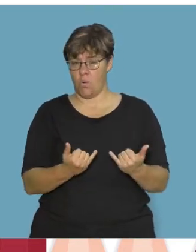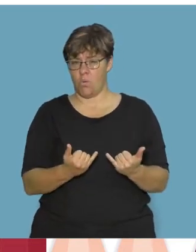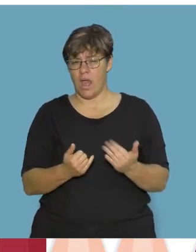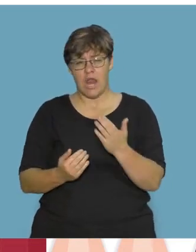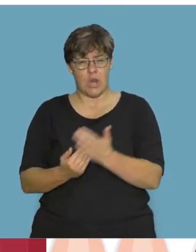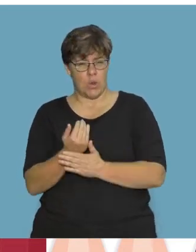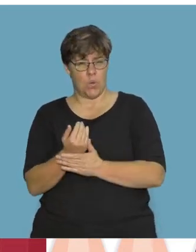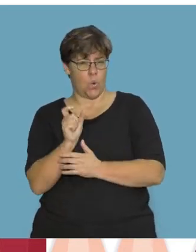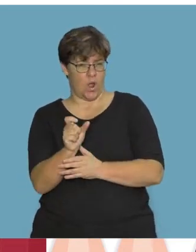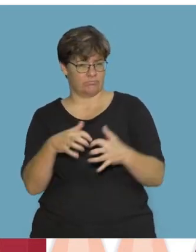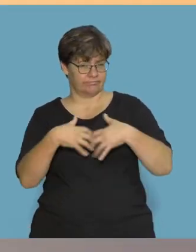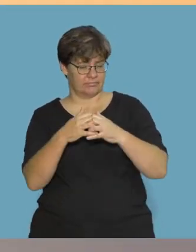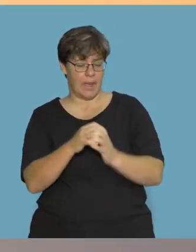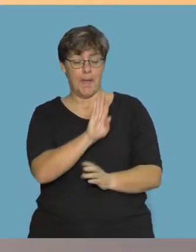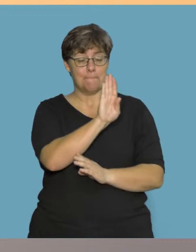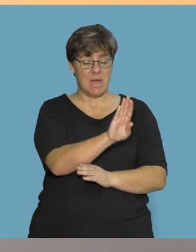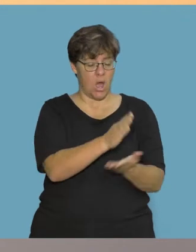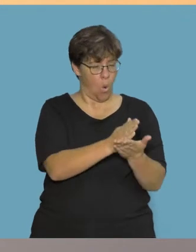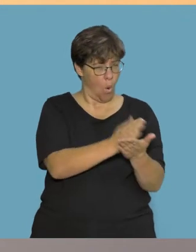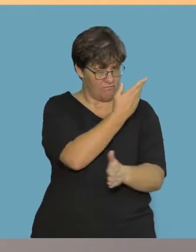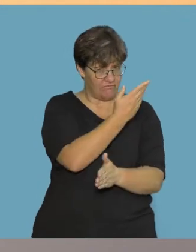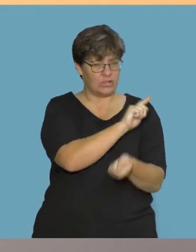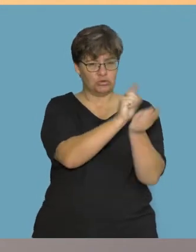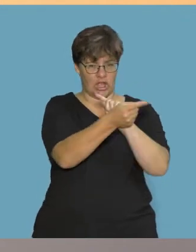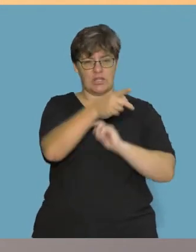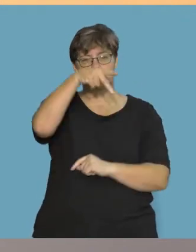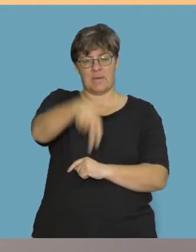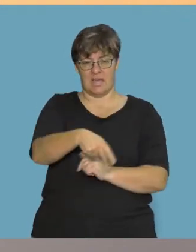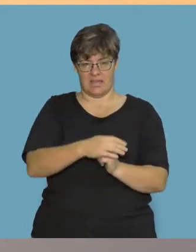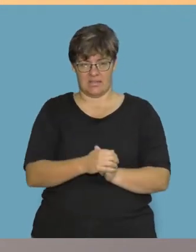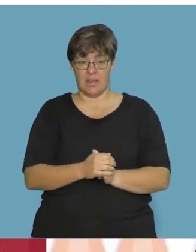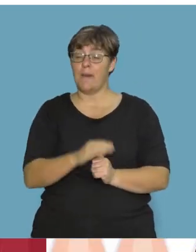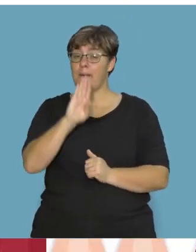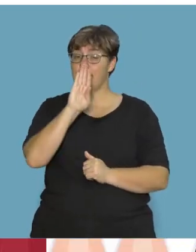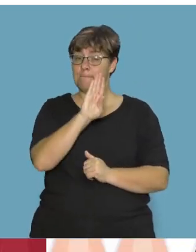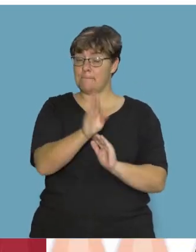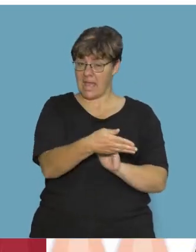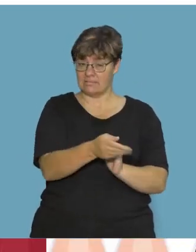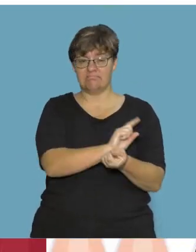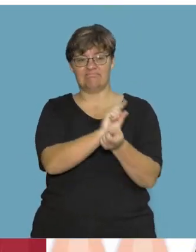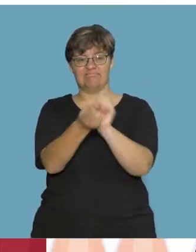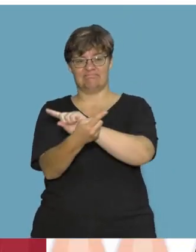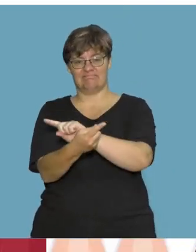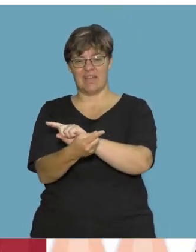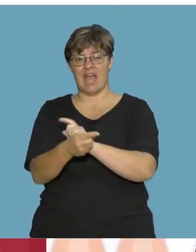Let's make a new word. Now change the B to P. Bat becomes